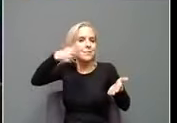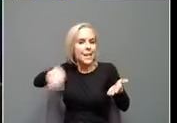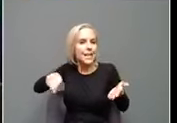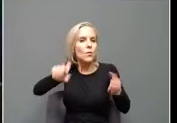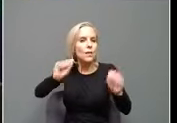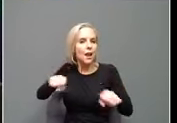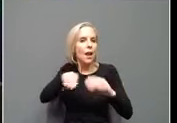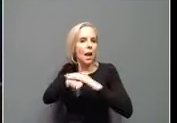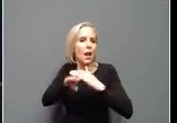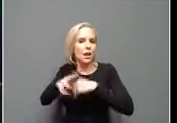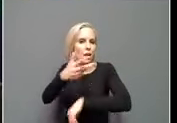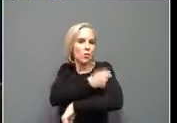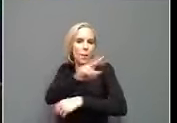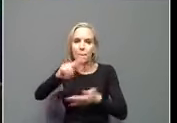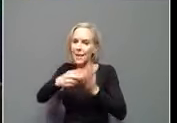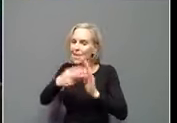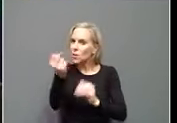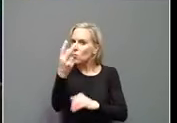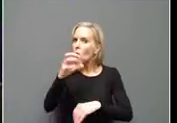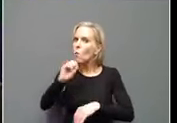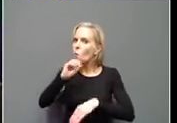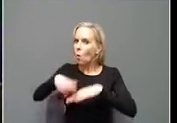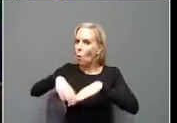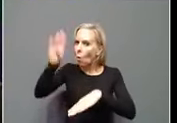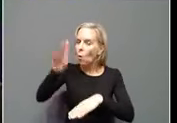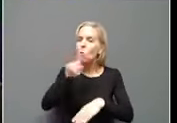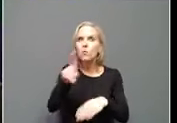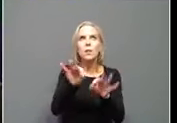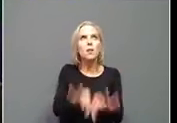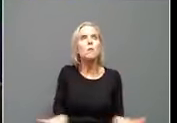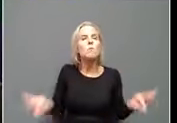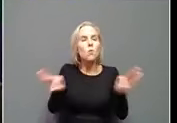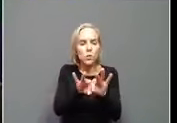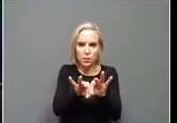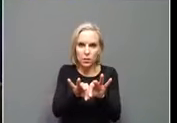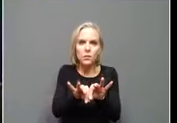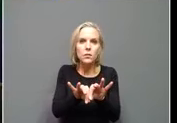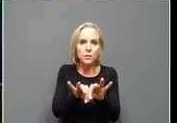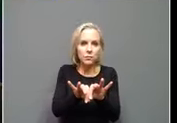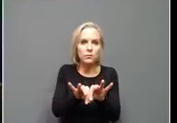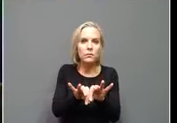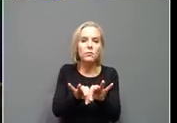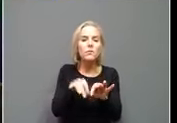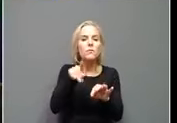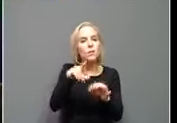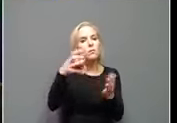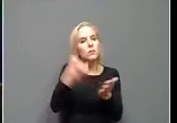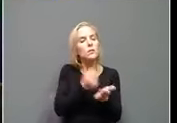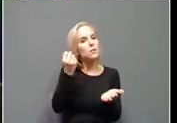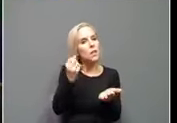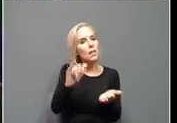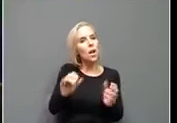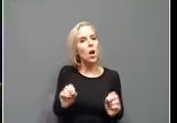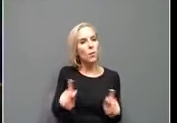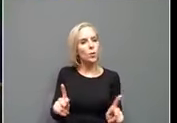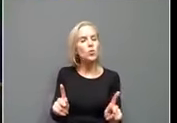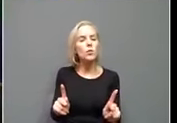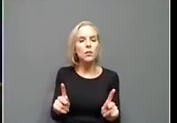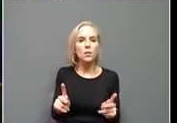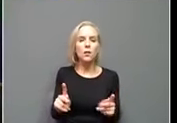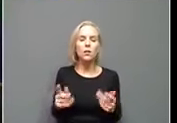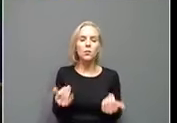so the 12 and older, it is really important. It's really important that you take advantage of that opportunity. We're working with